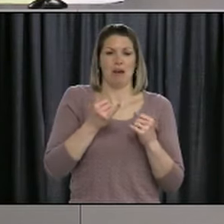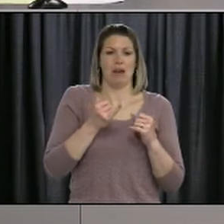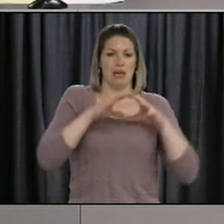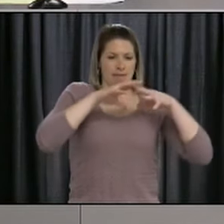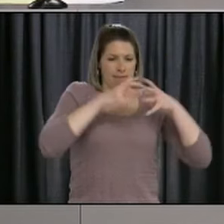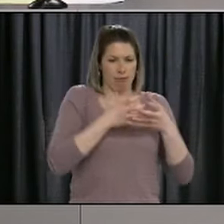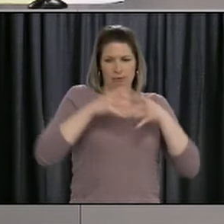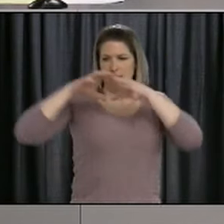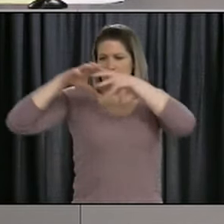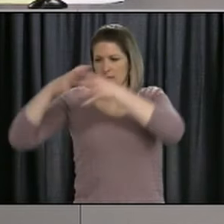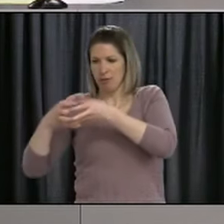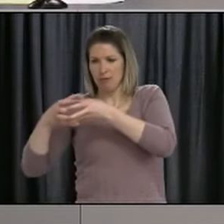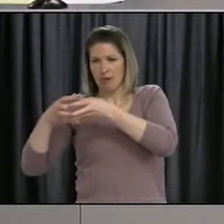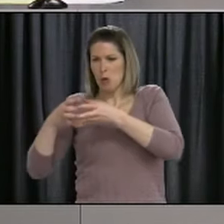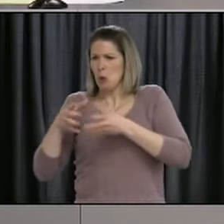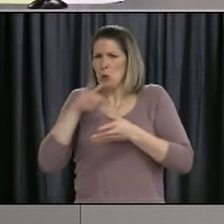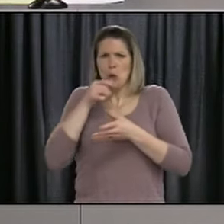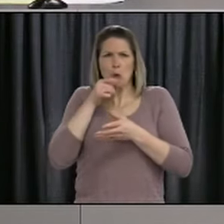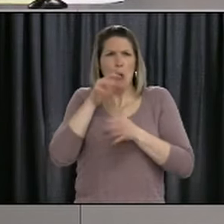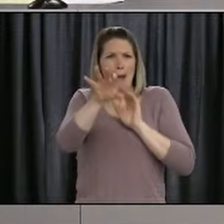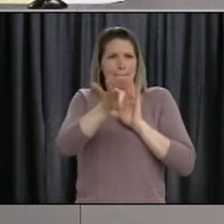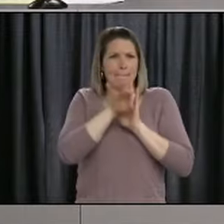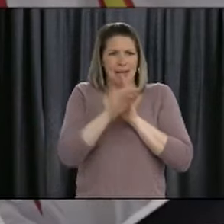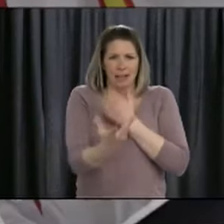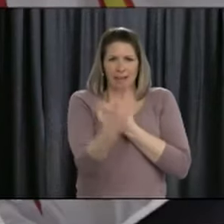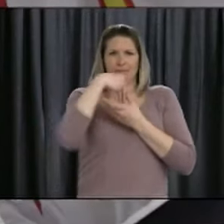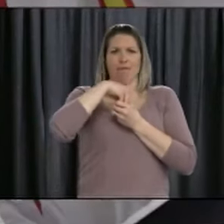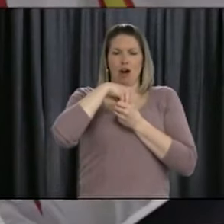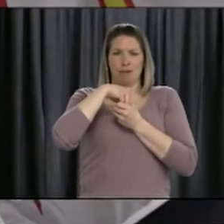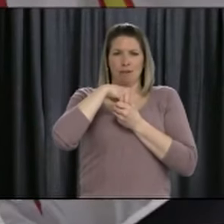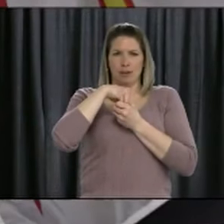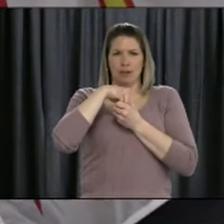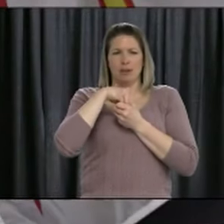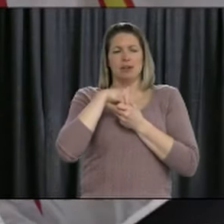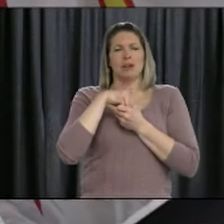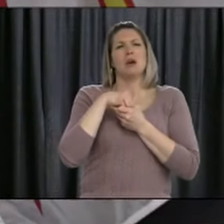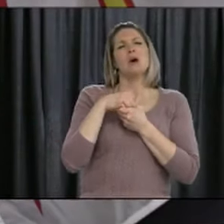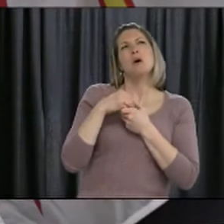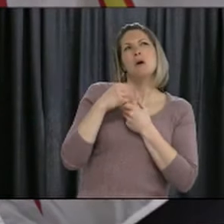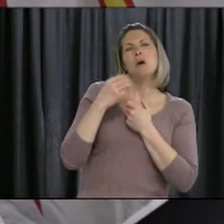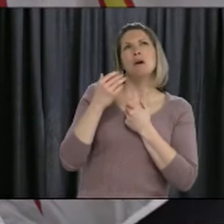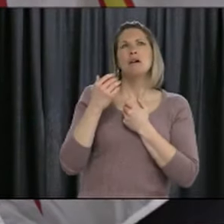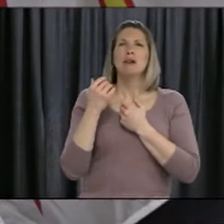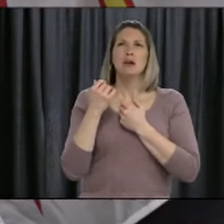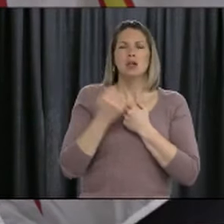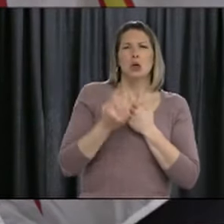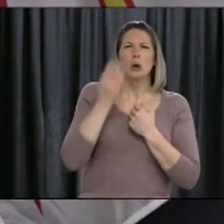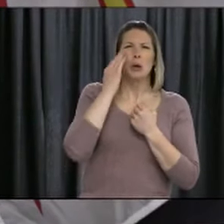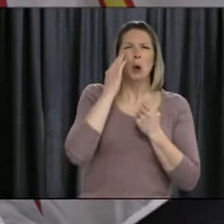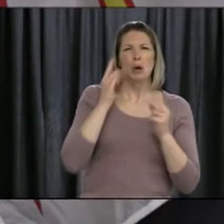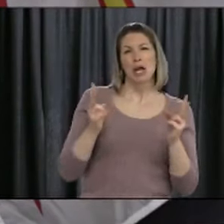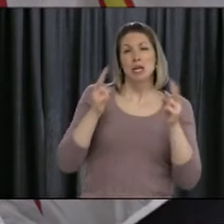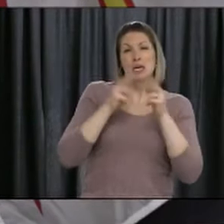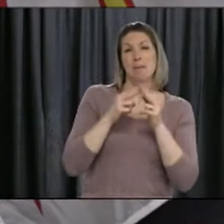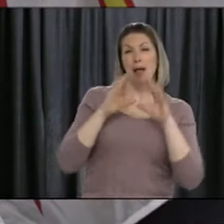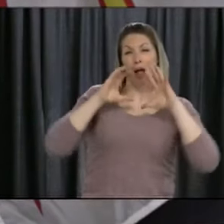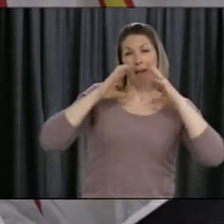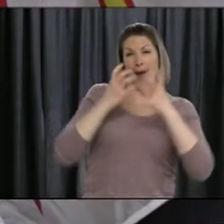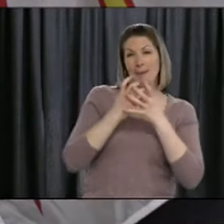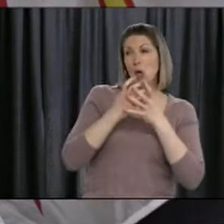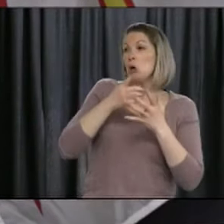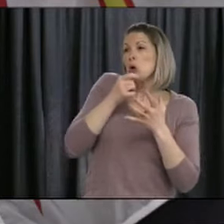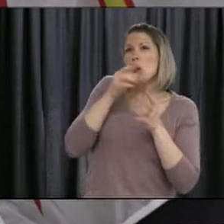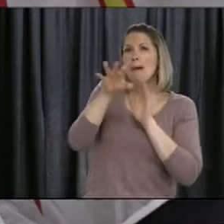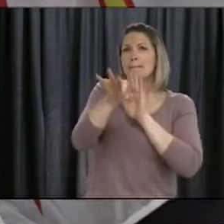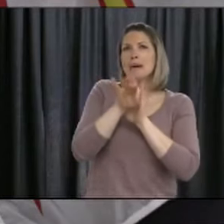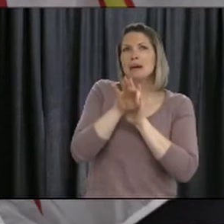sets of grandkids. What's the risk if they say, you know what, it's just an extra household, we'll just add them in and I want to be able to see